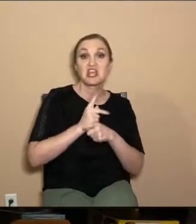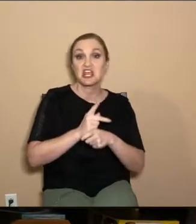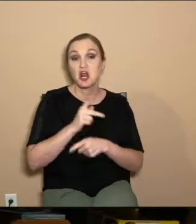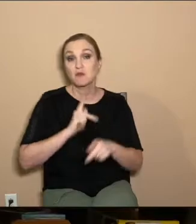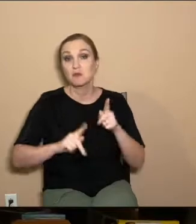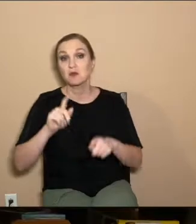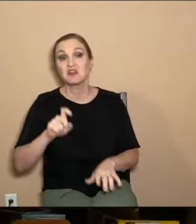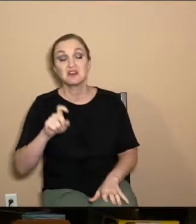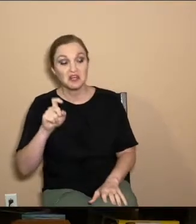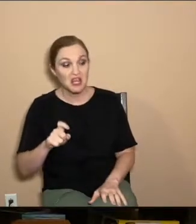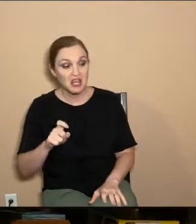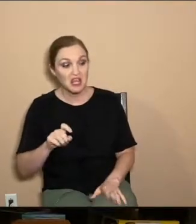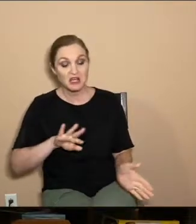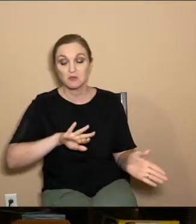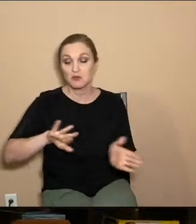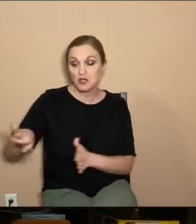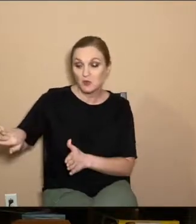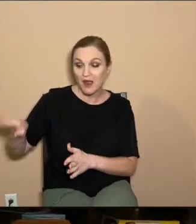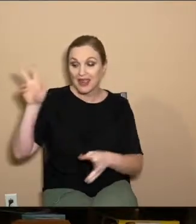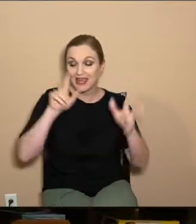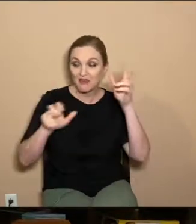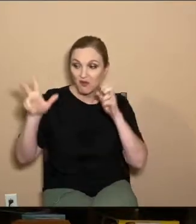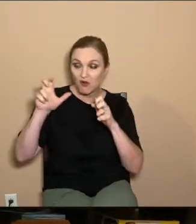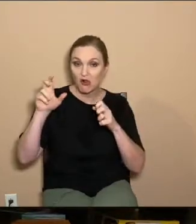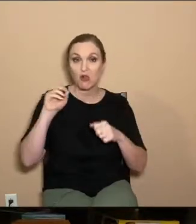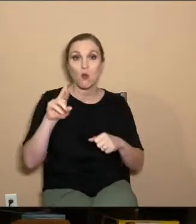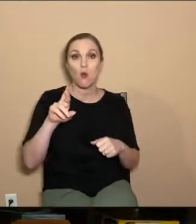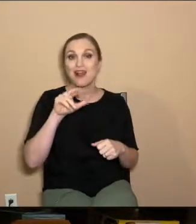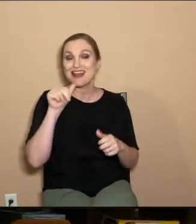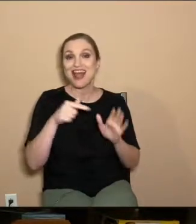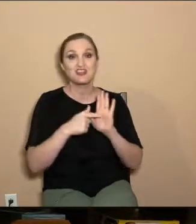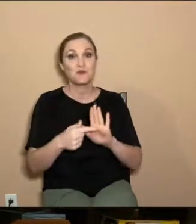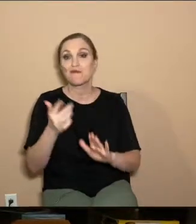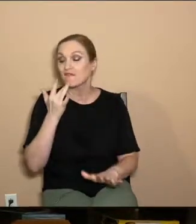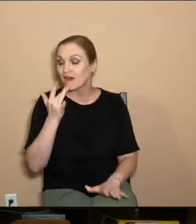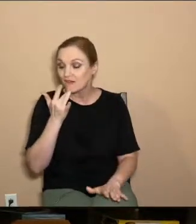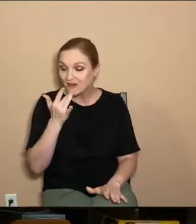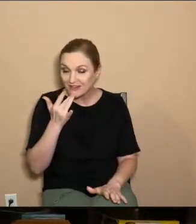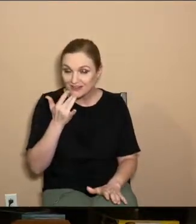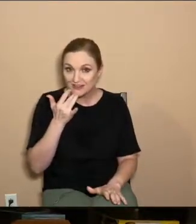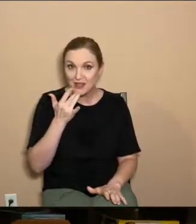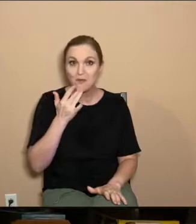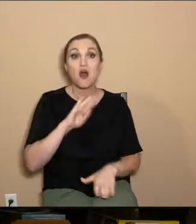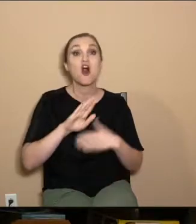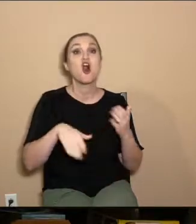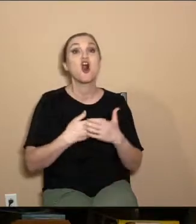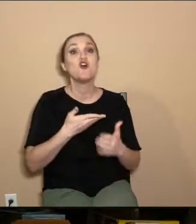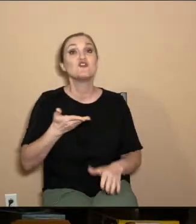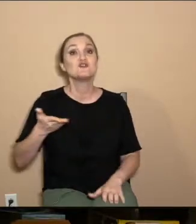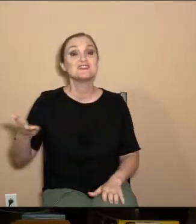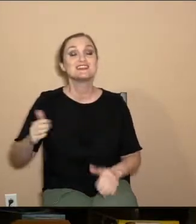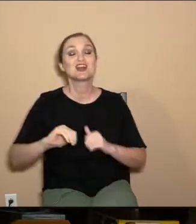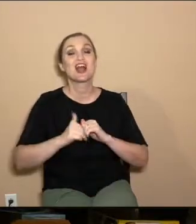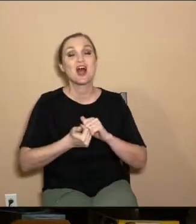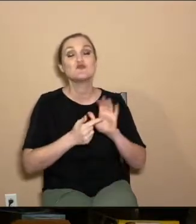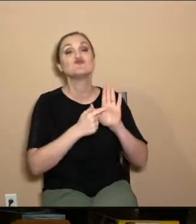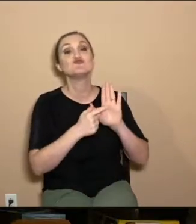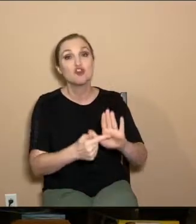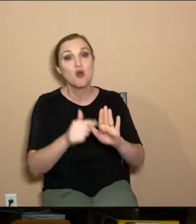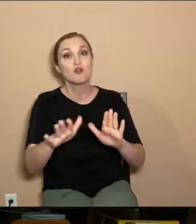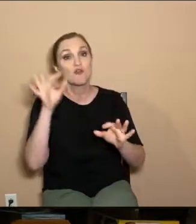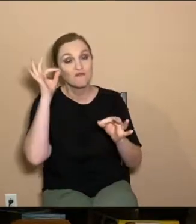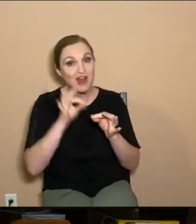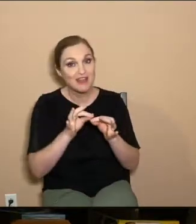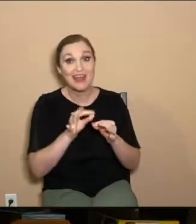or, or staying away from the evil of the world or not showing partiality as James has gone through all of those things. And he's going to revisit the